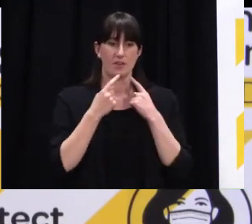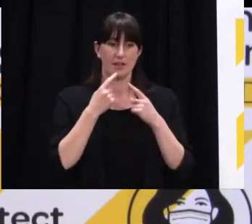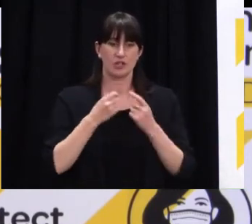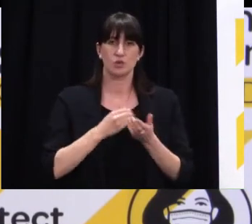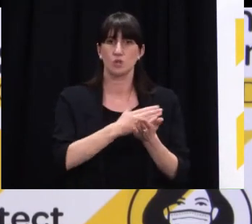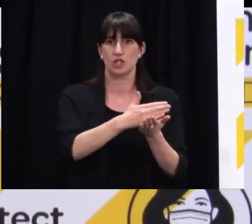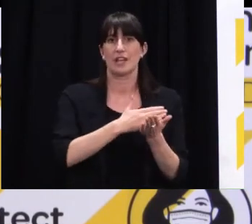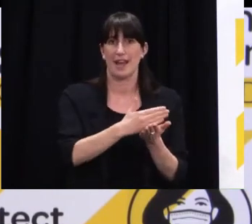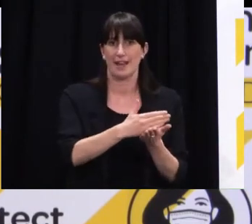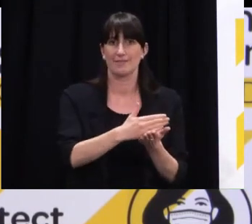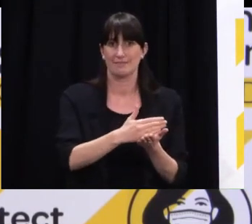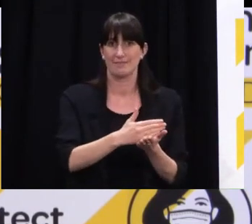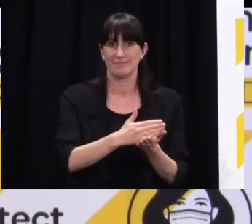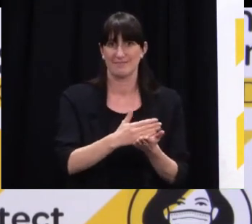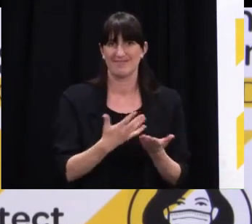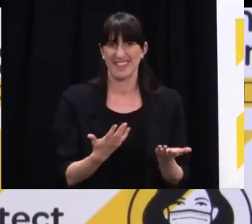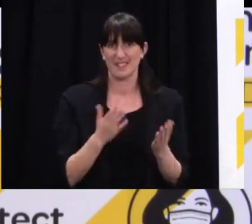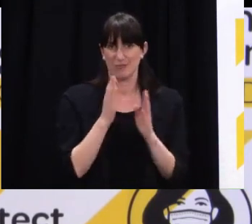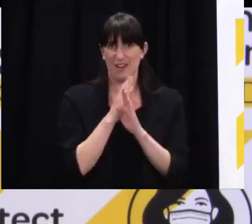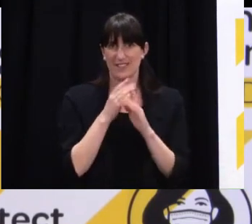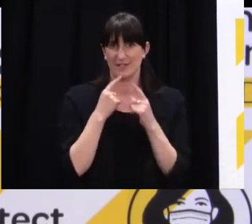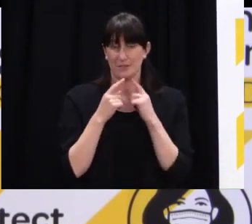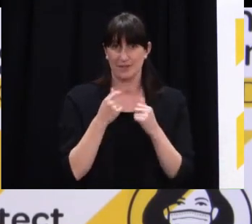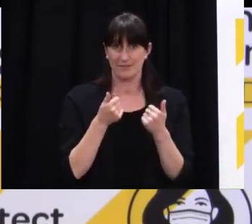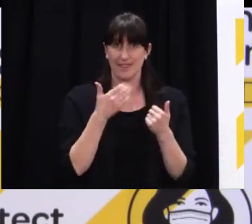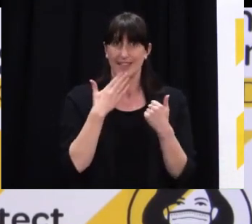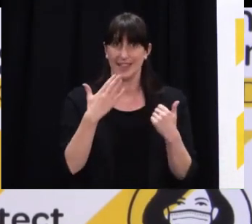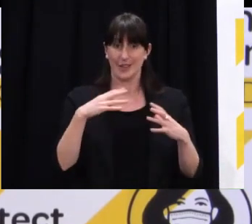use of the app Thank you very much everyone